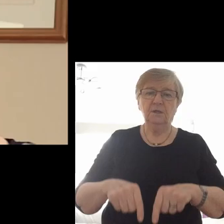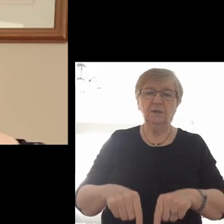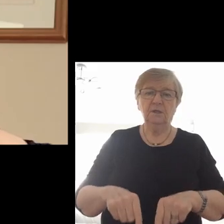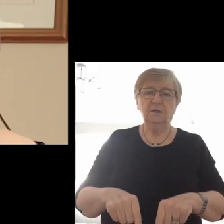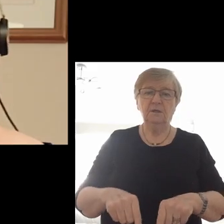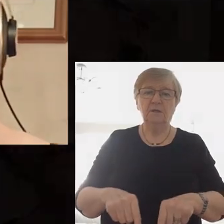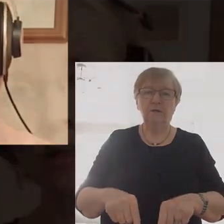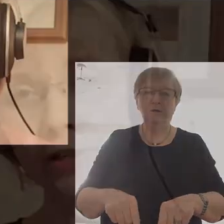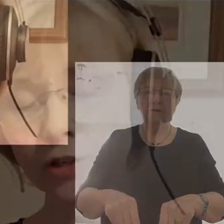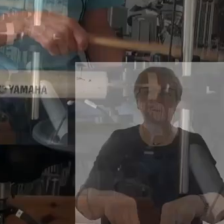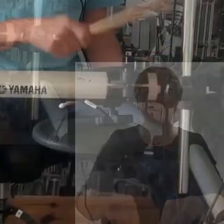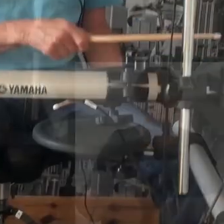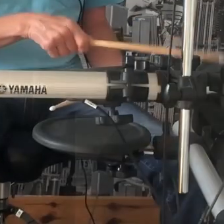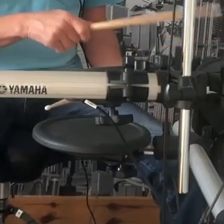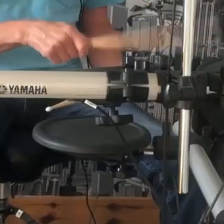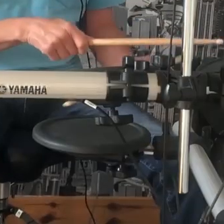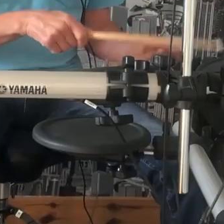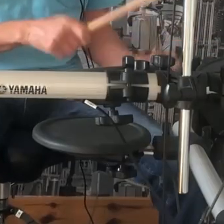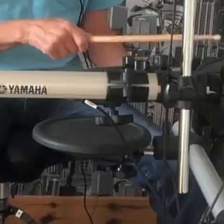here.